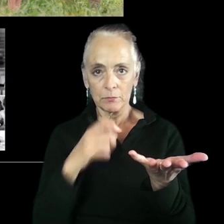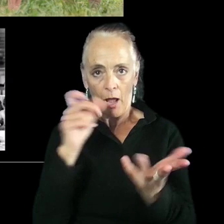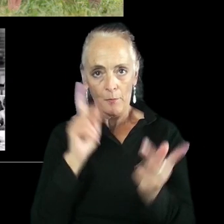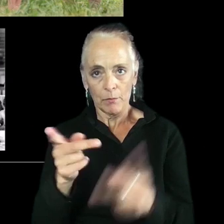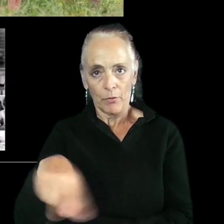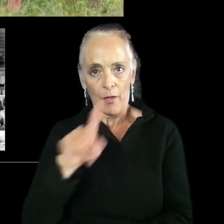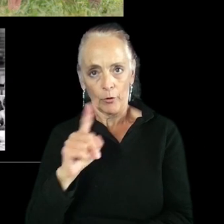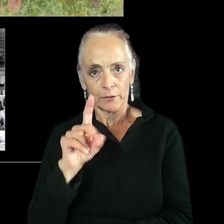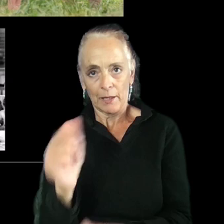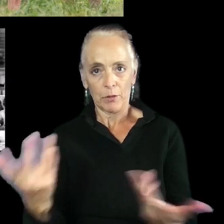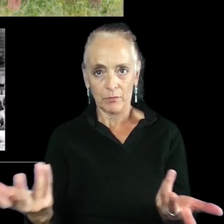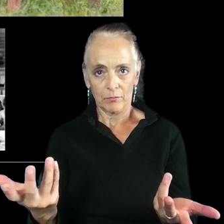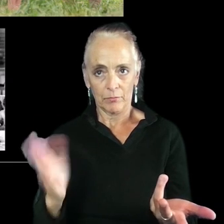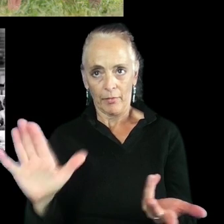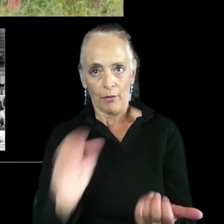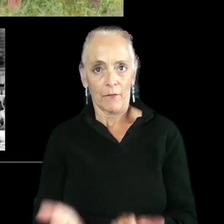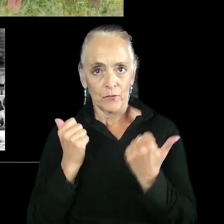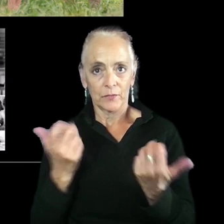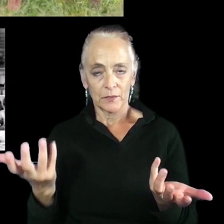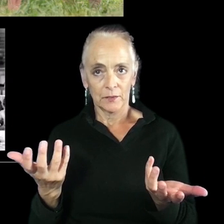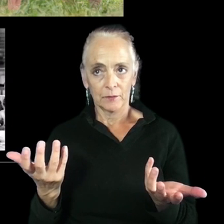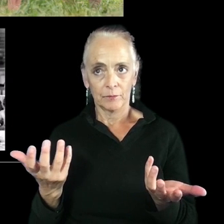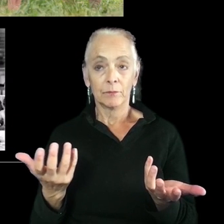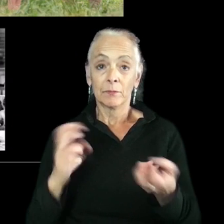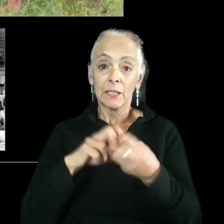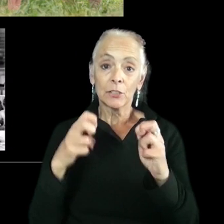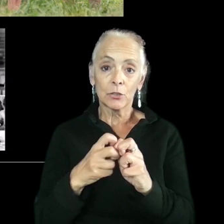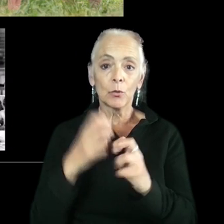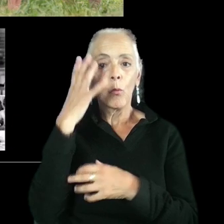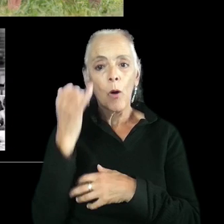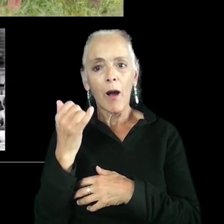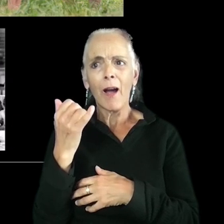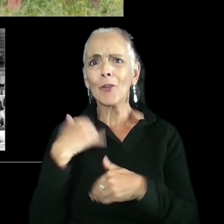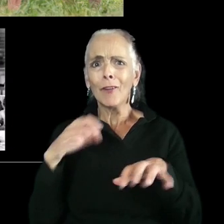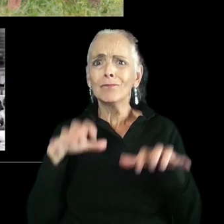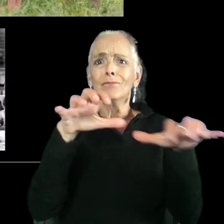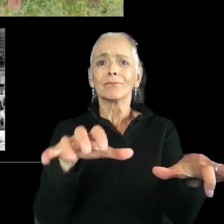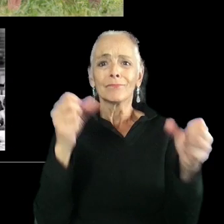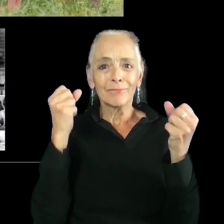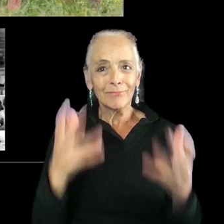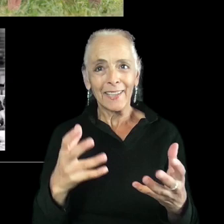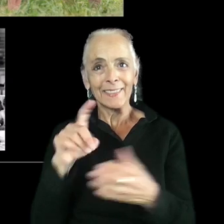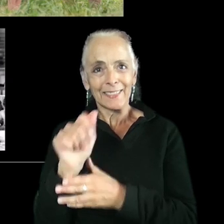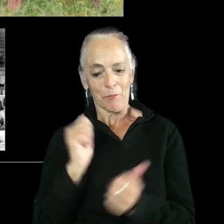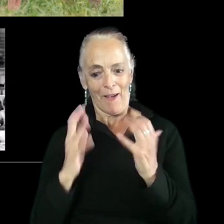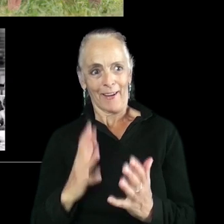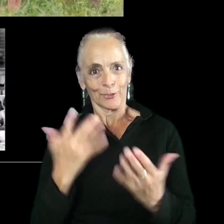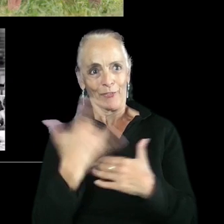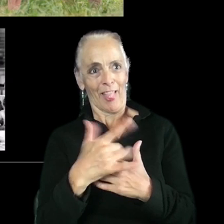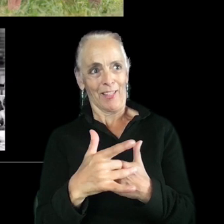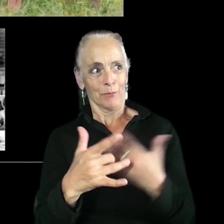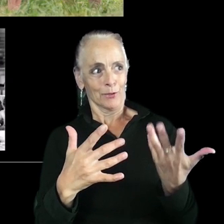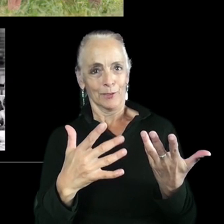in real life. And that is an issue because there is a plethora of disabled talents that are there and available to